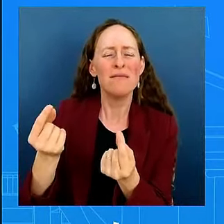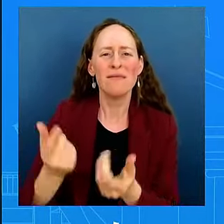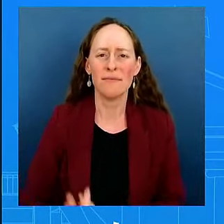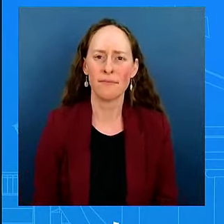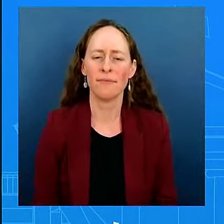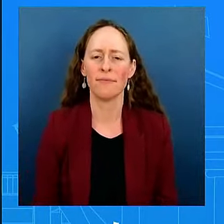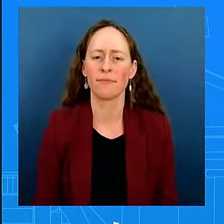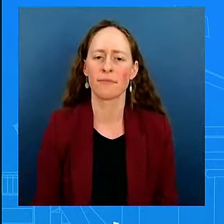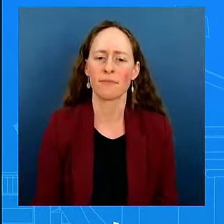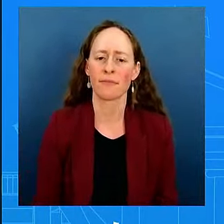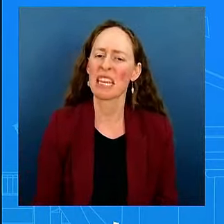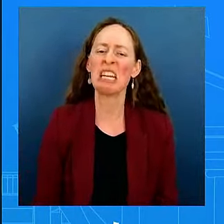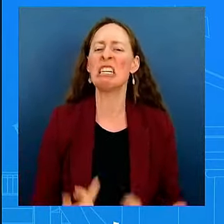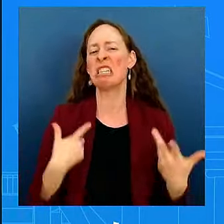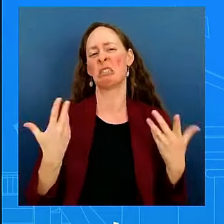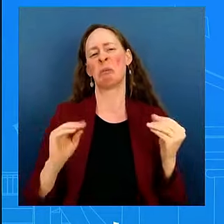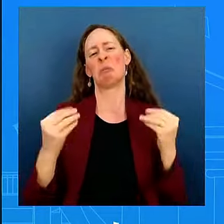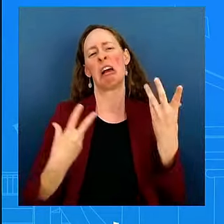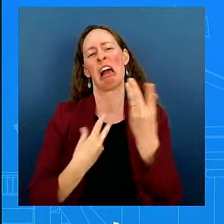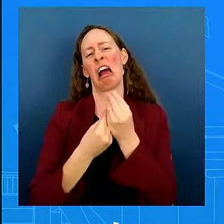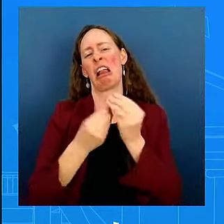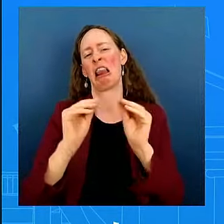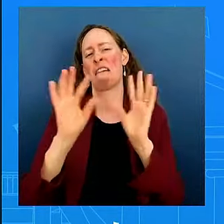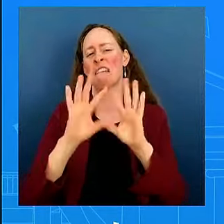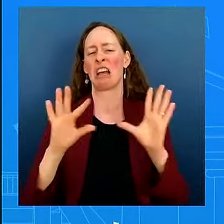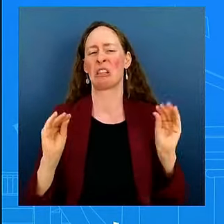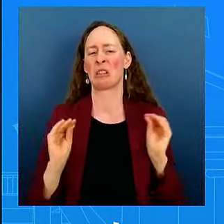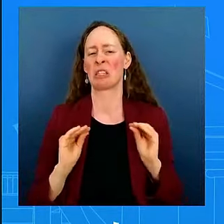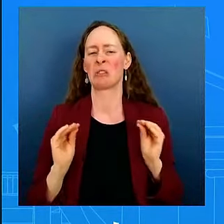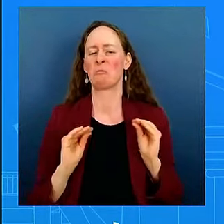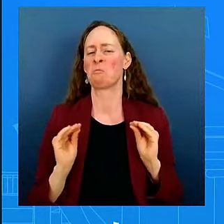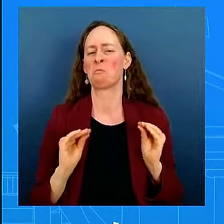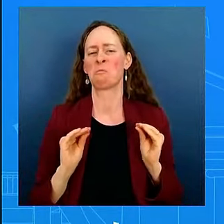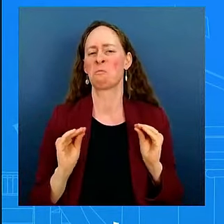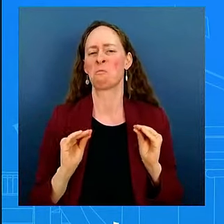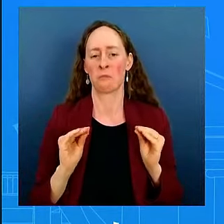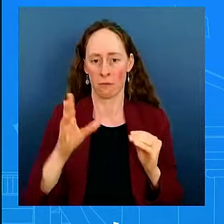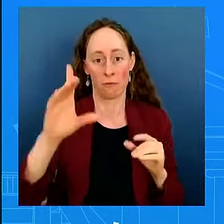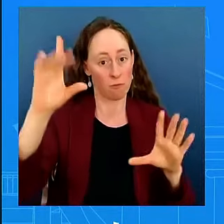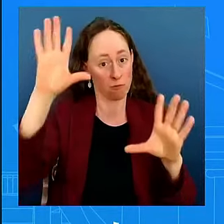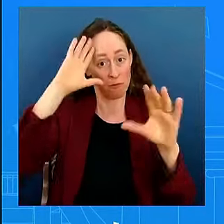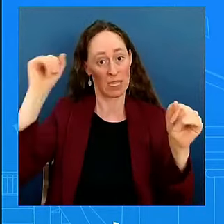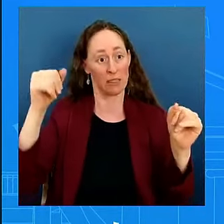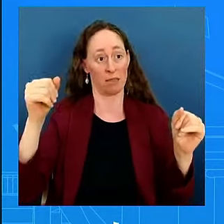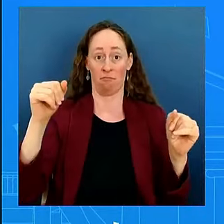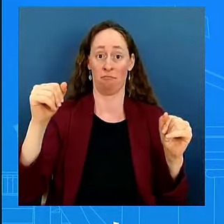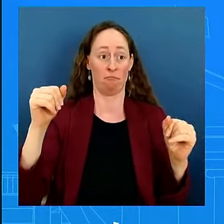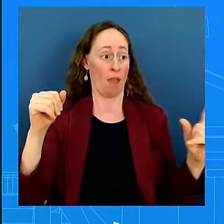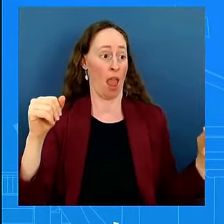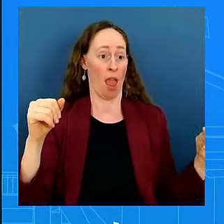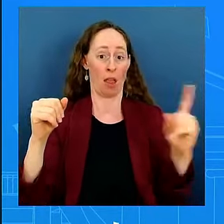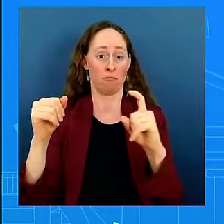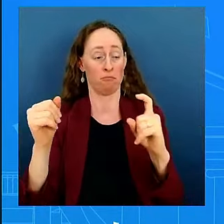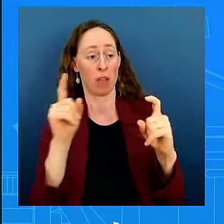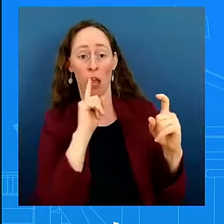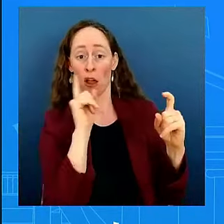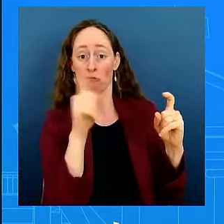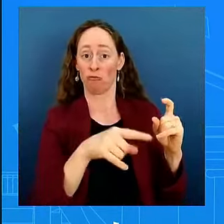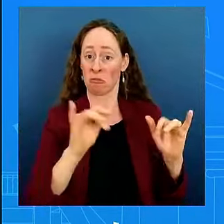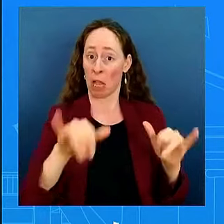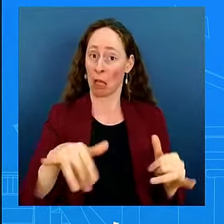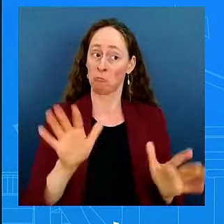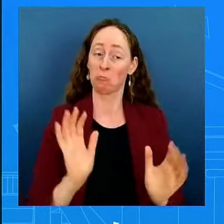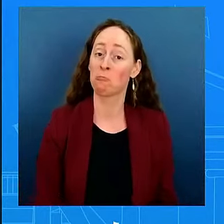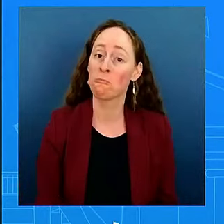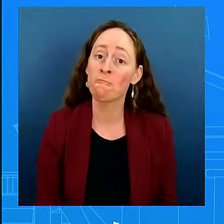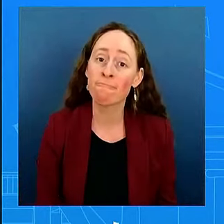said yesterday. Again, he was asked a direct question. He answered it. I don't have anything else to add. What we're going to continue to do is continue